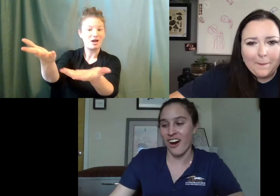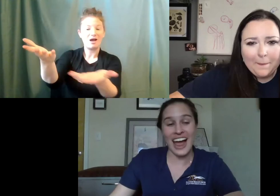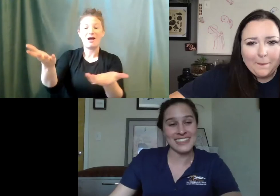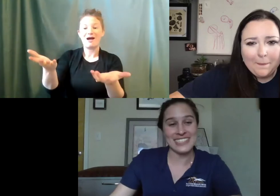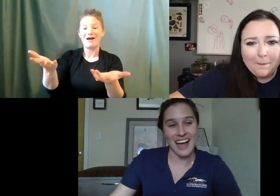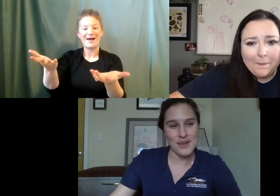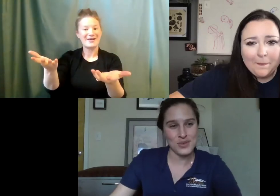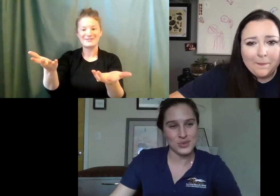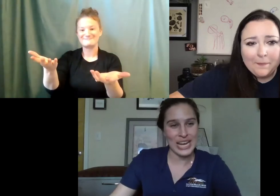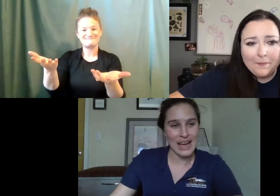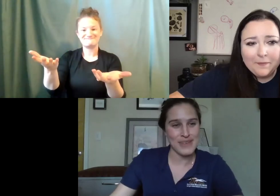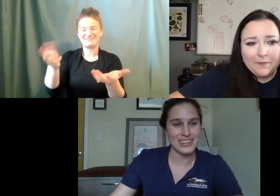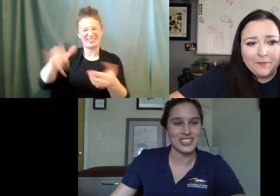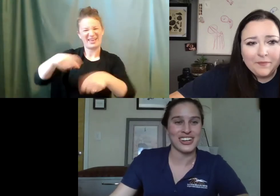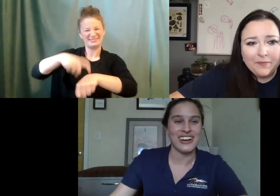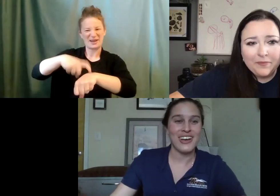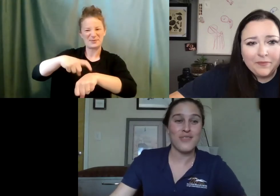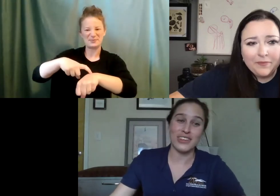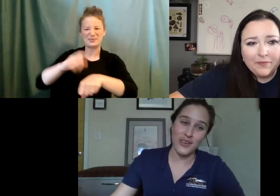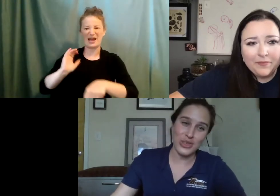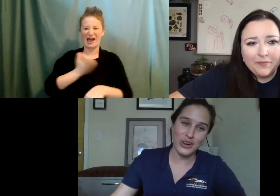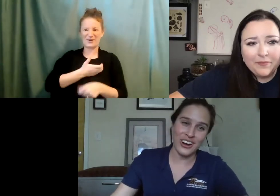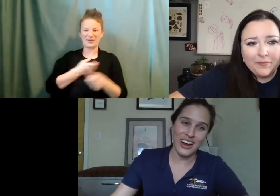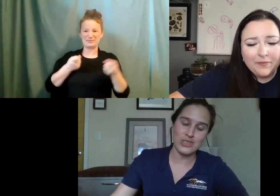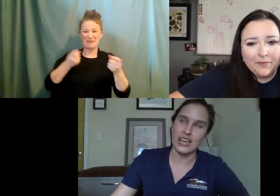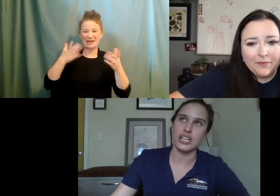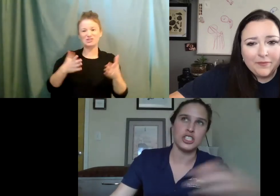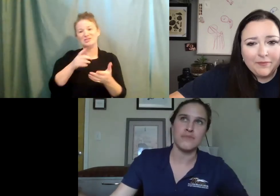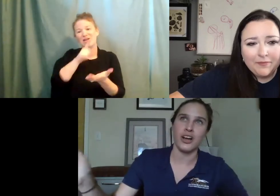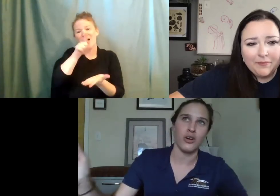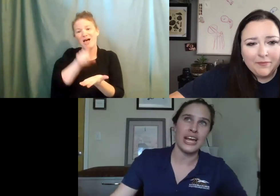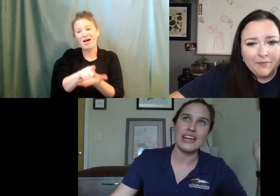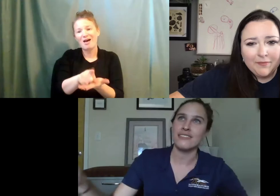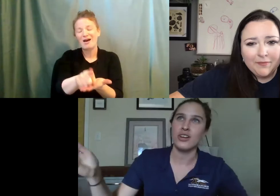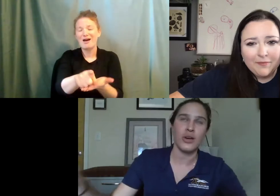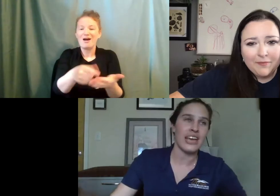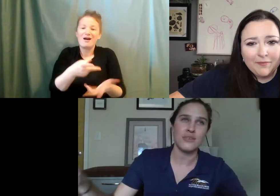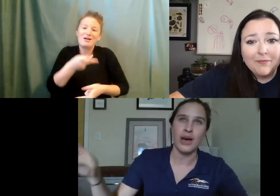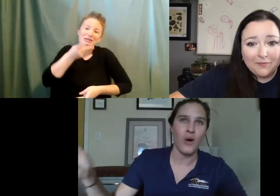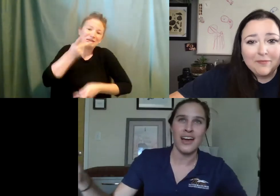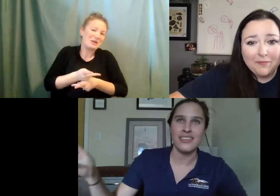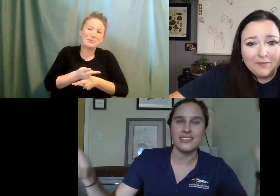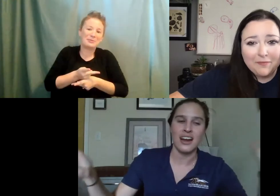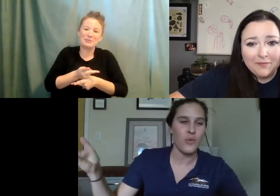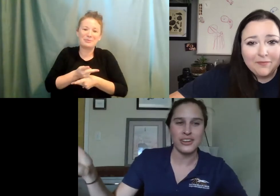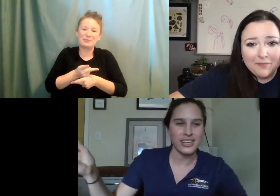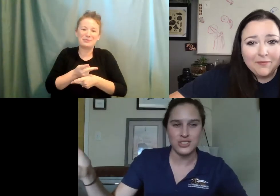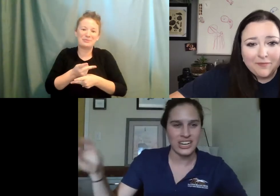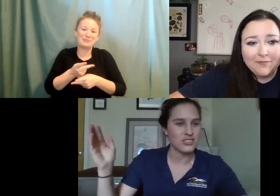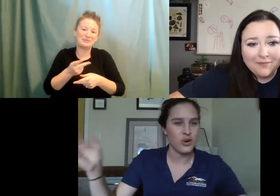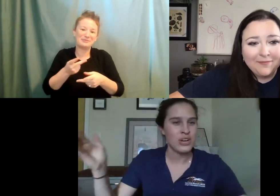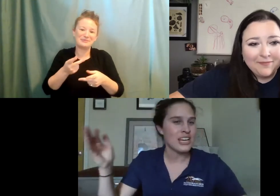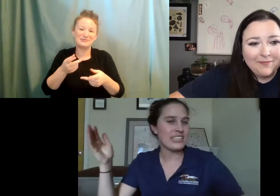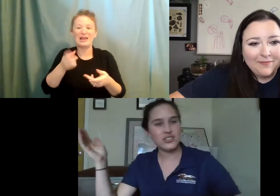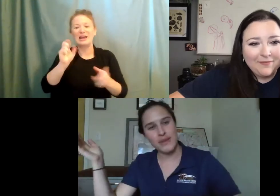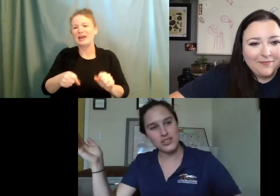our, at the time rehab manager fell in love with her and was like, she'd make a great, you know, case about why the exotic wildlife